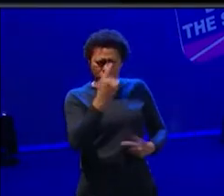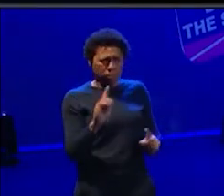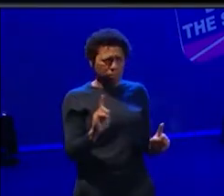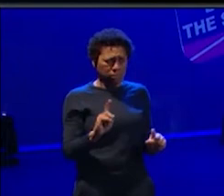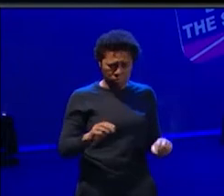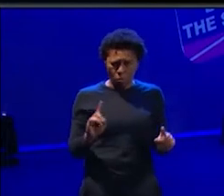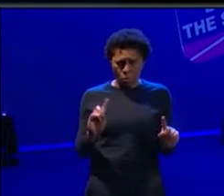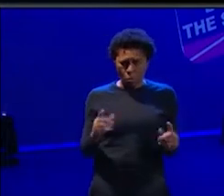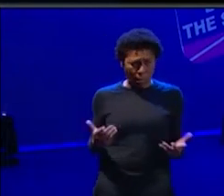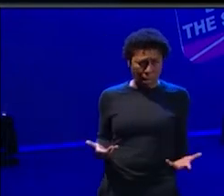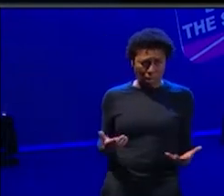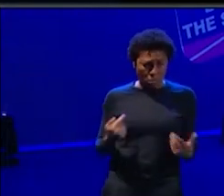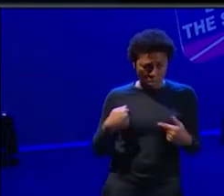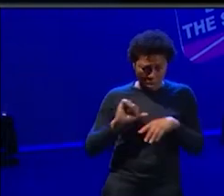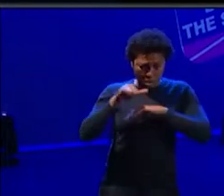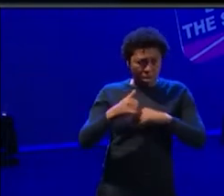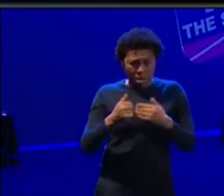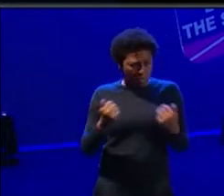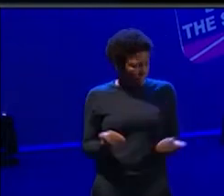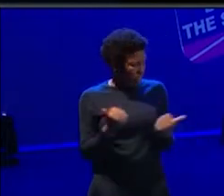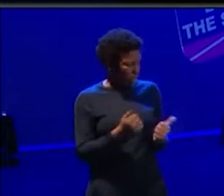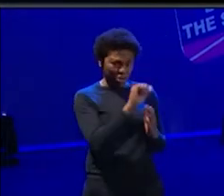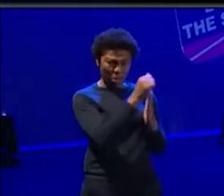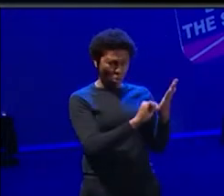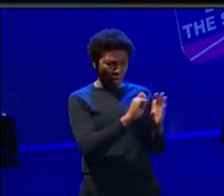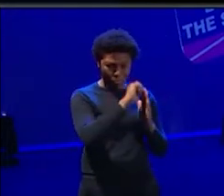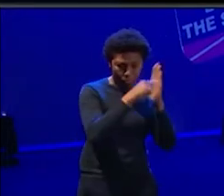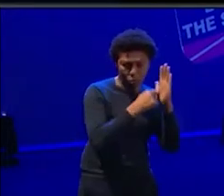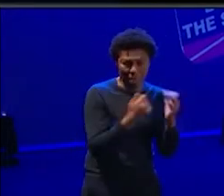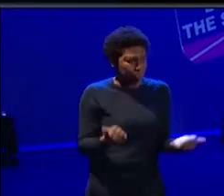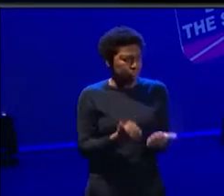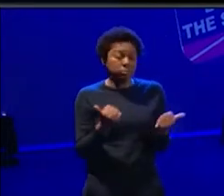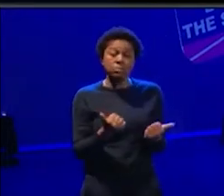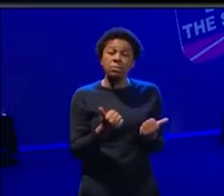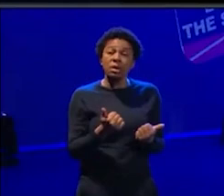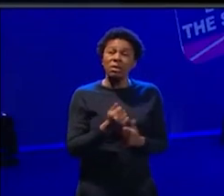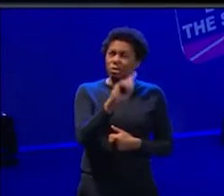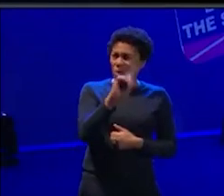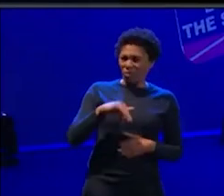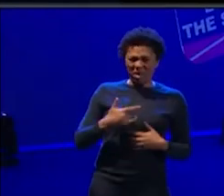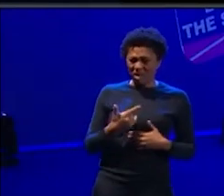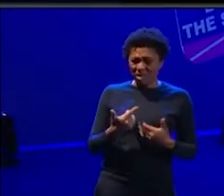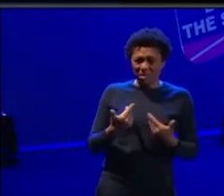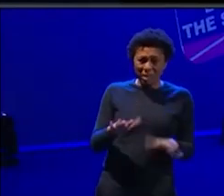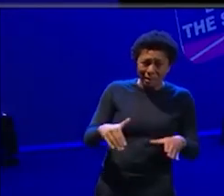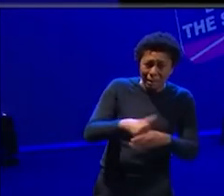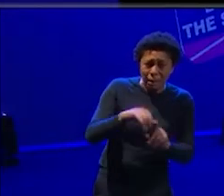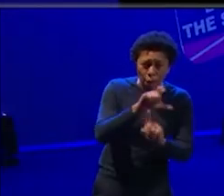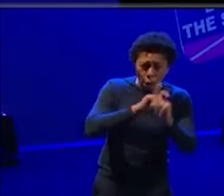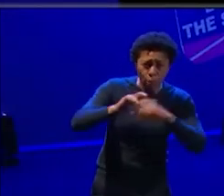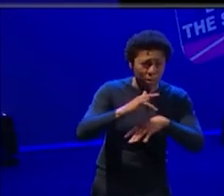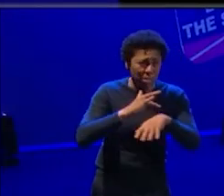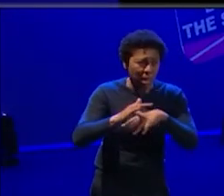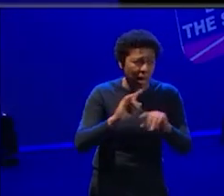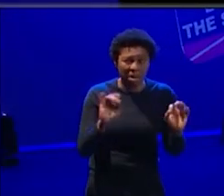to help anyone. If they're an adult and they want to become a professional actor, once they've done a community play, it just feels like a one and done. So we're like, okay,